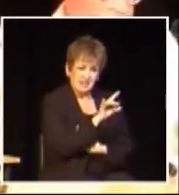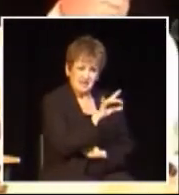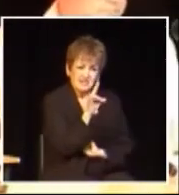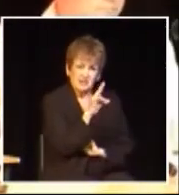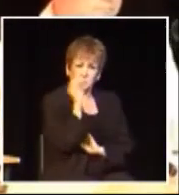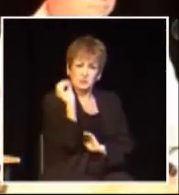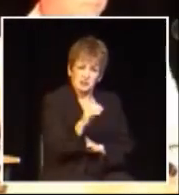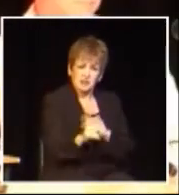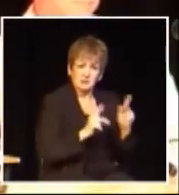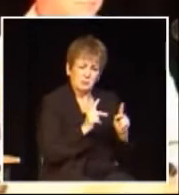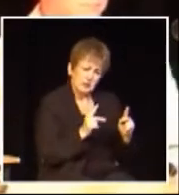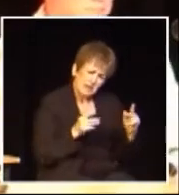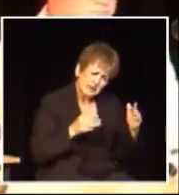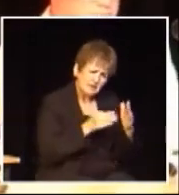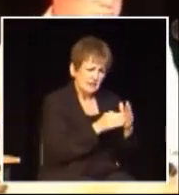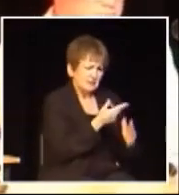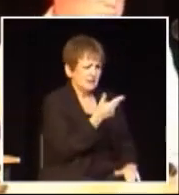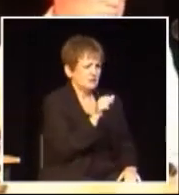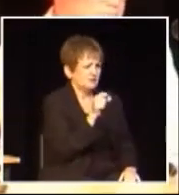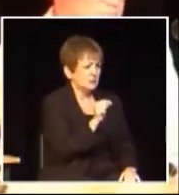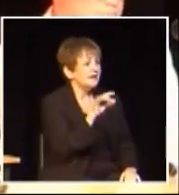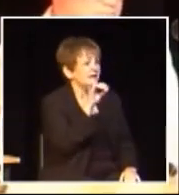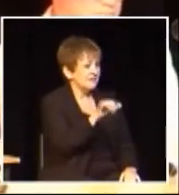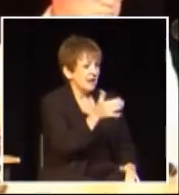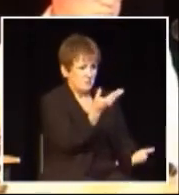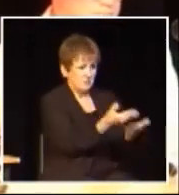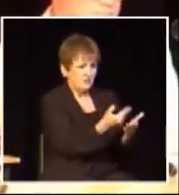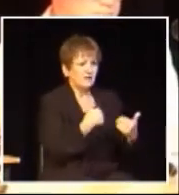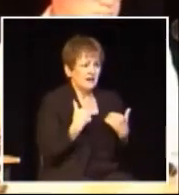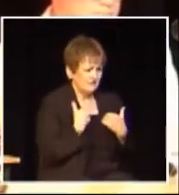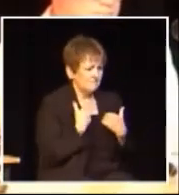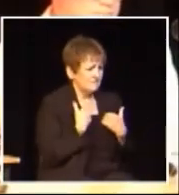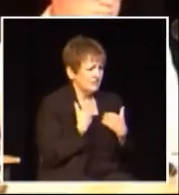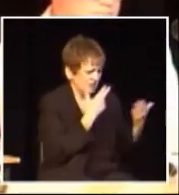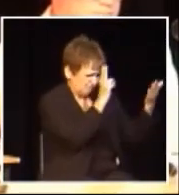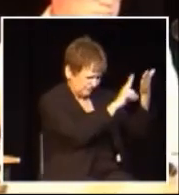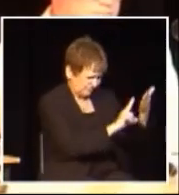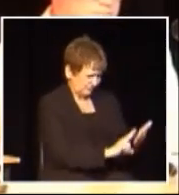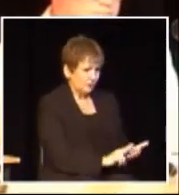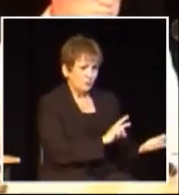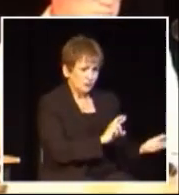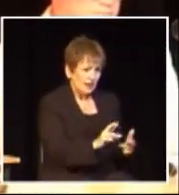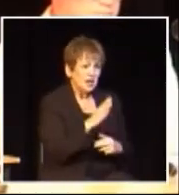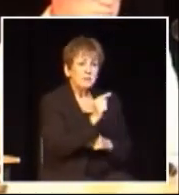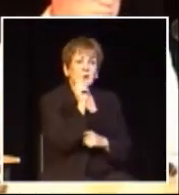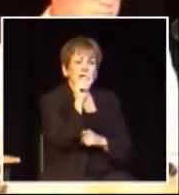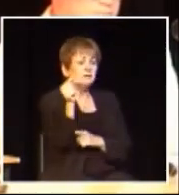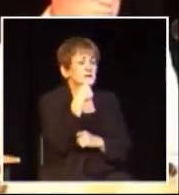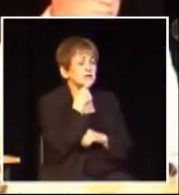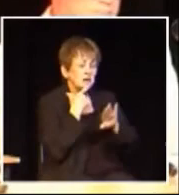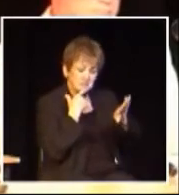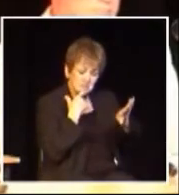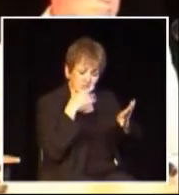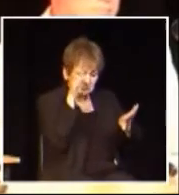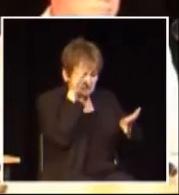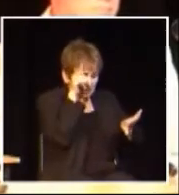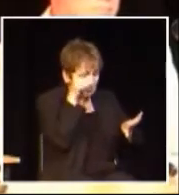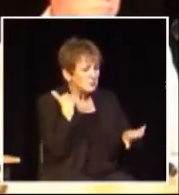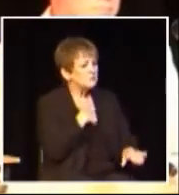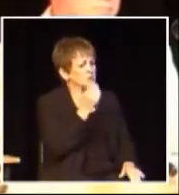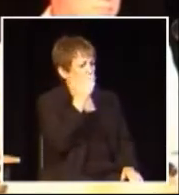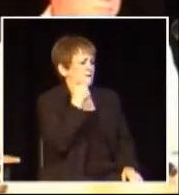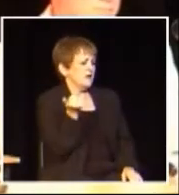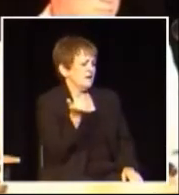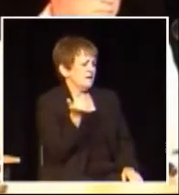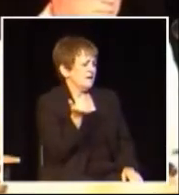% of the people opposed the HST. That was the polls. But the government continued on saying no